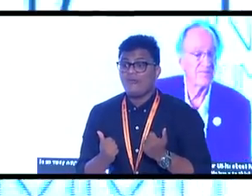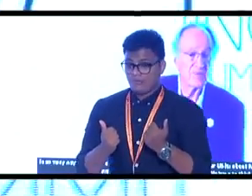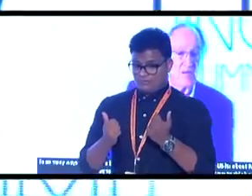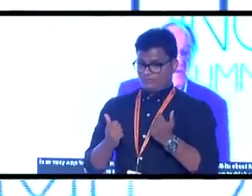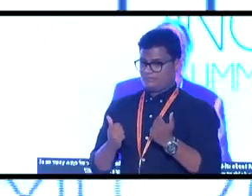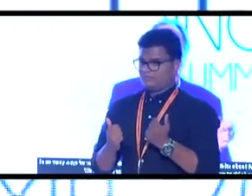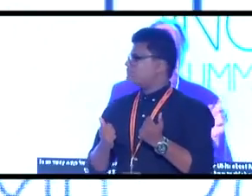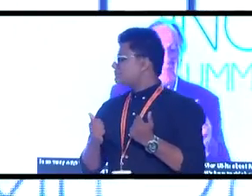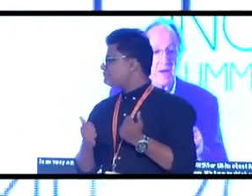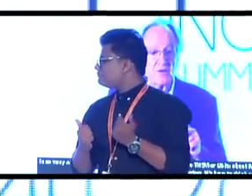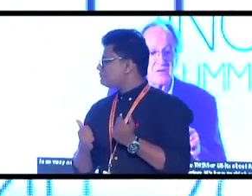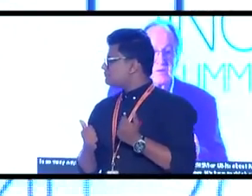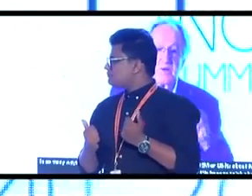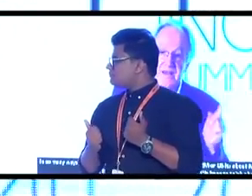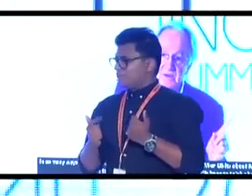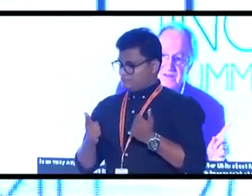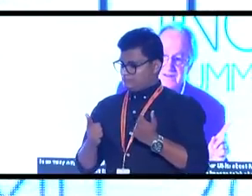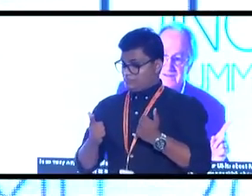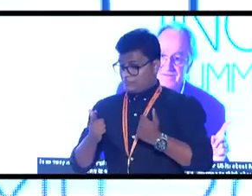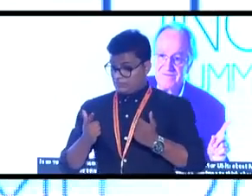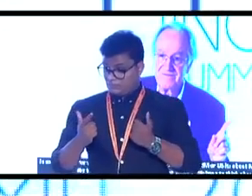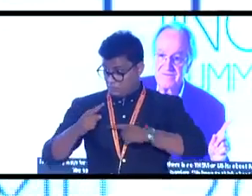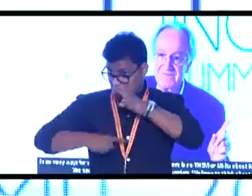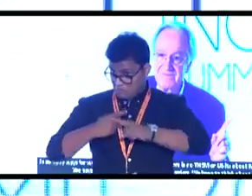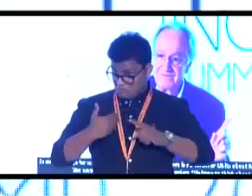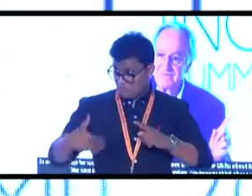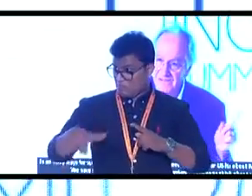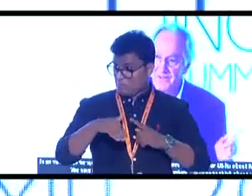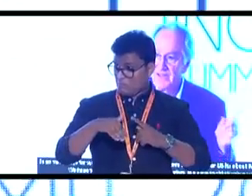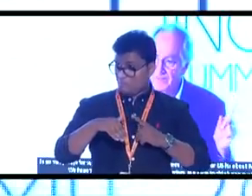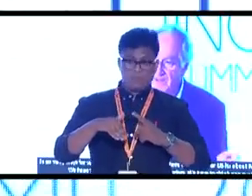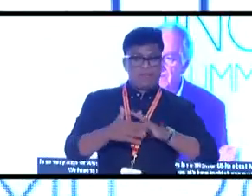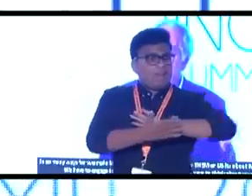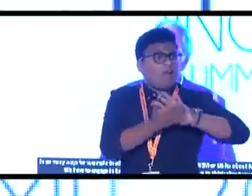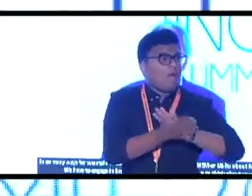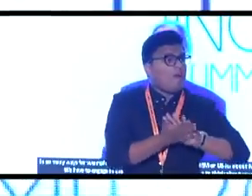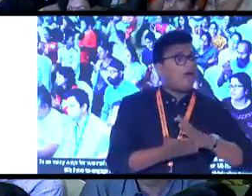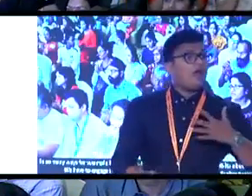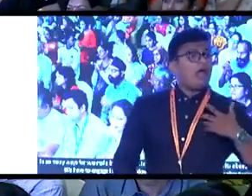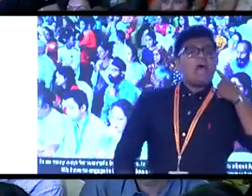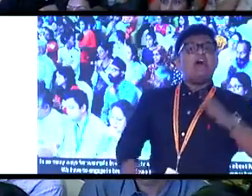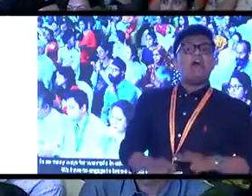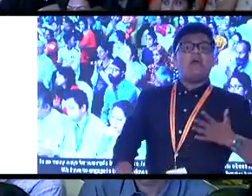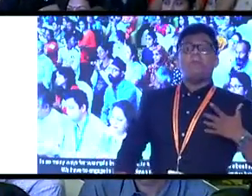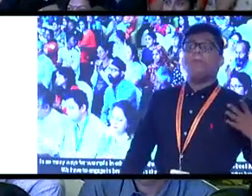saying, nothing about us without us. Nothing about us without us.